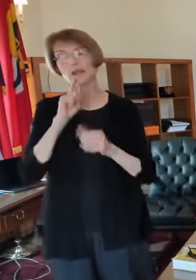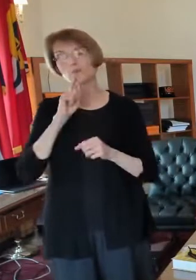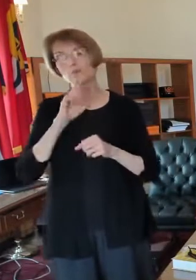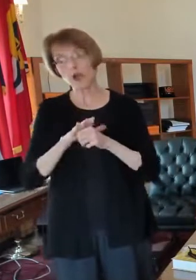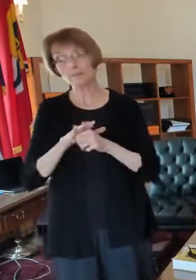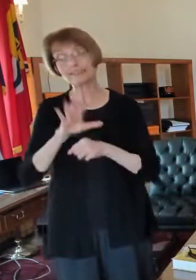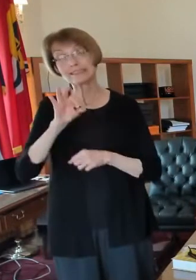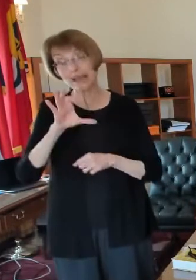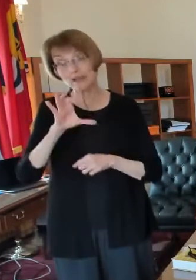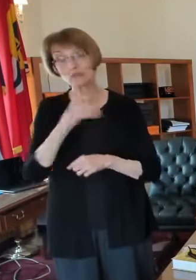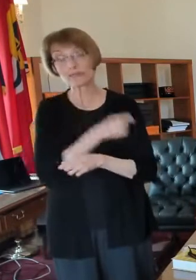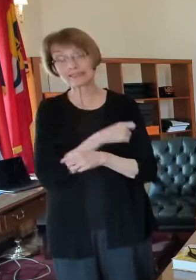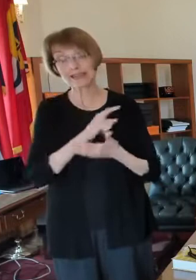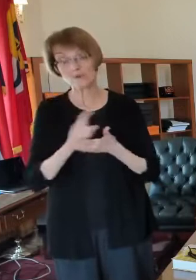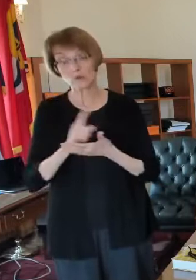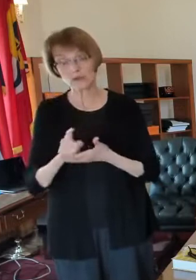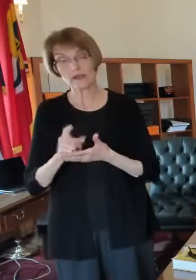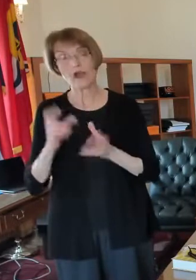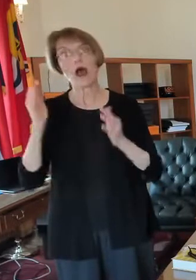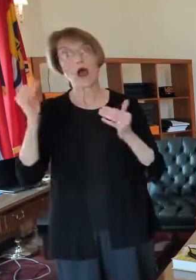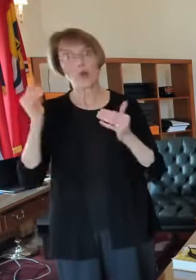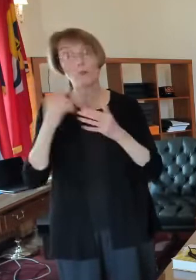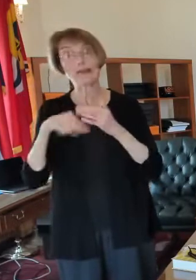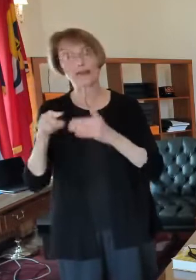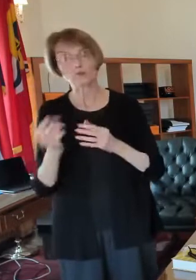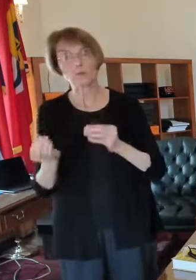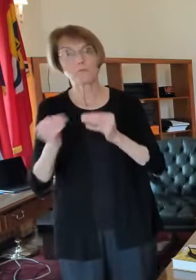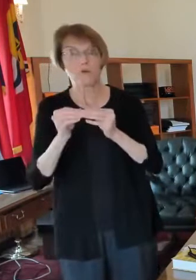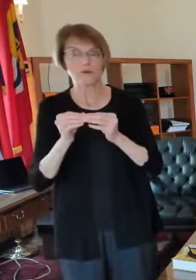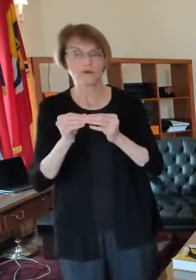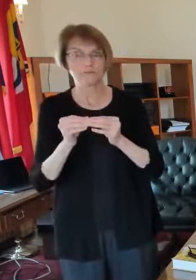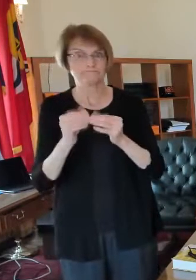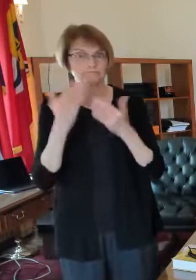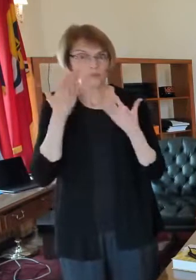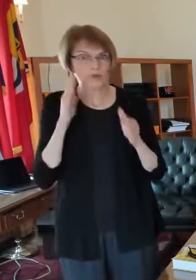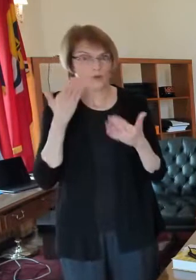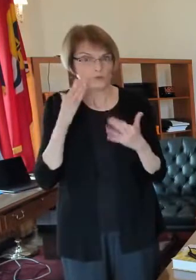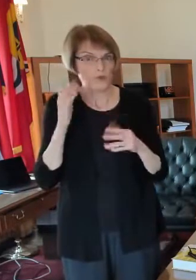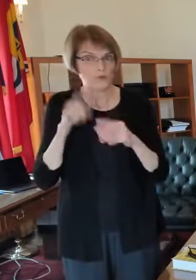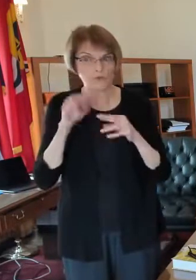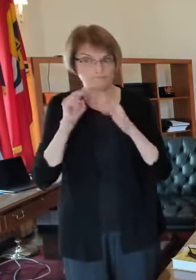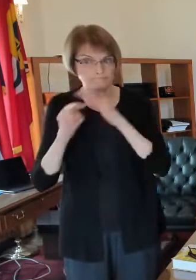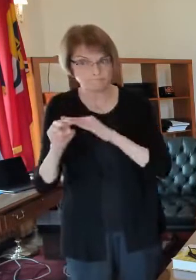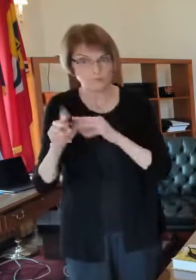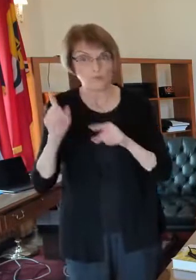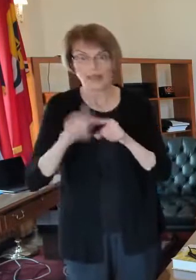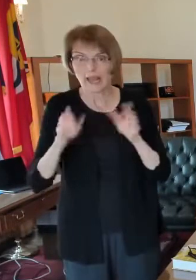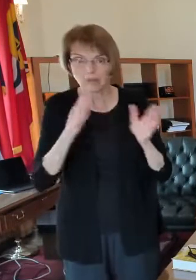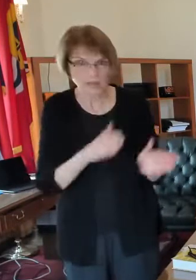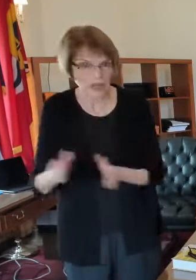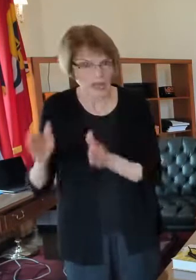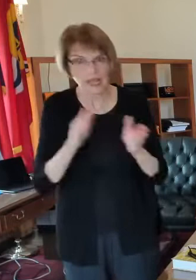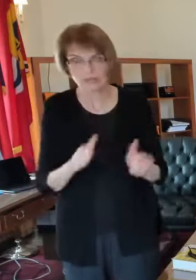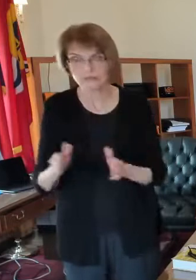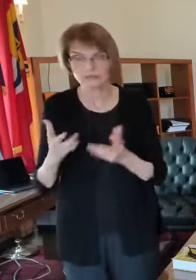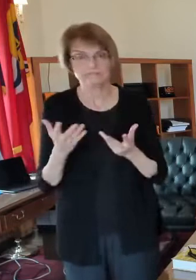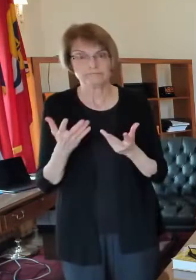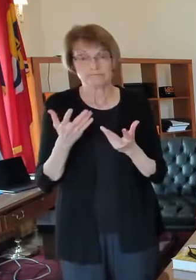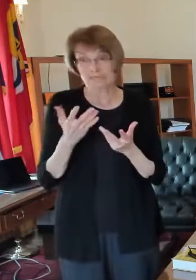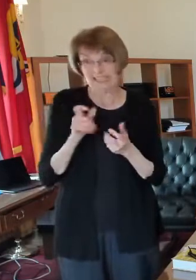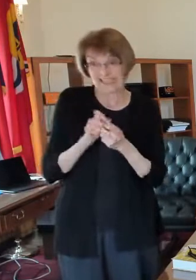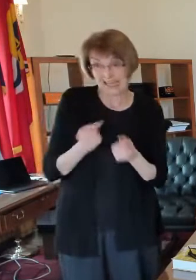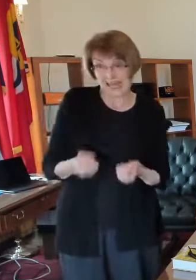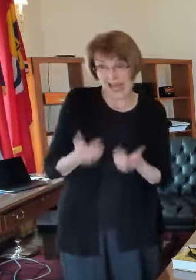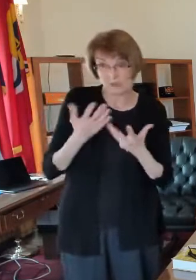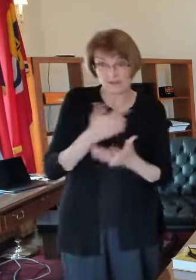a week hopefully that we will get more than that next week we don't know this makes it a little difficult to plan uh when you don't know exactly